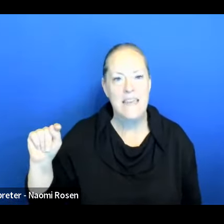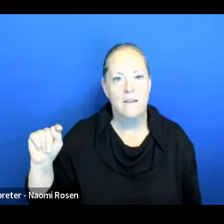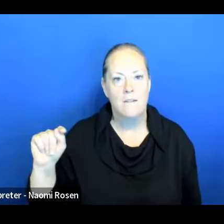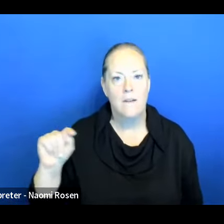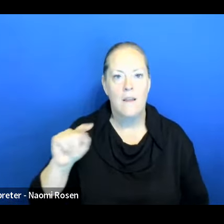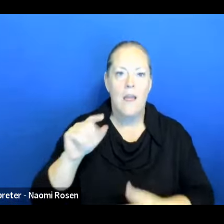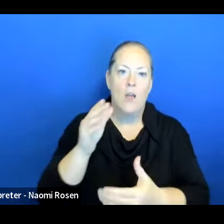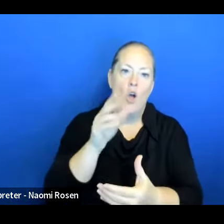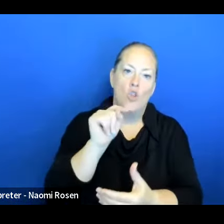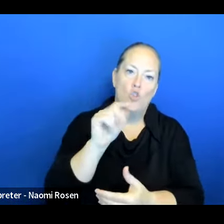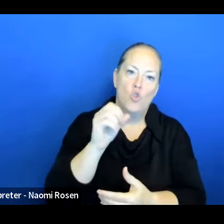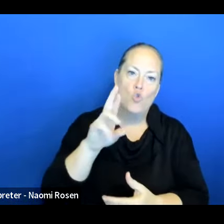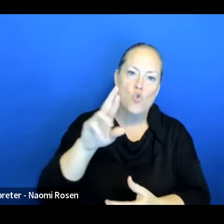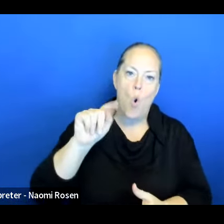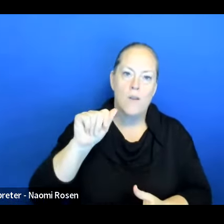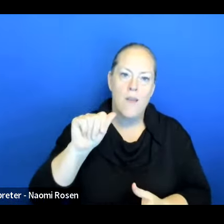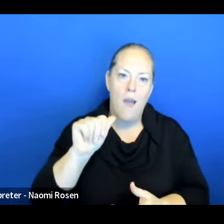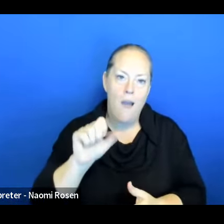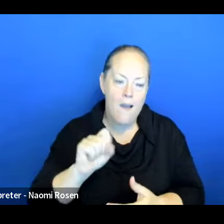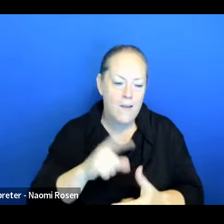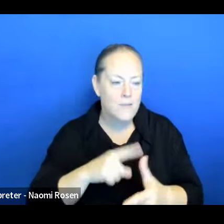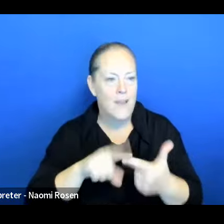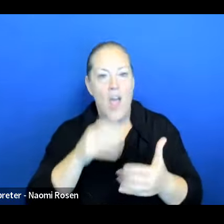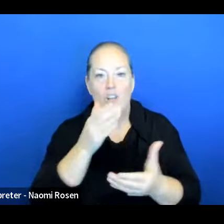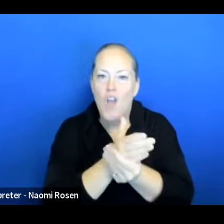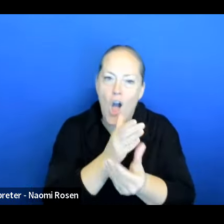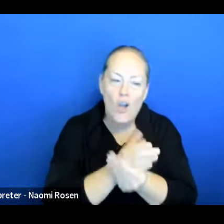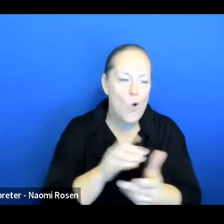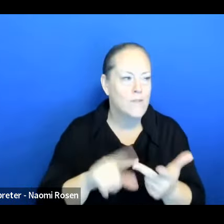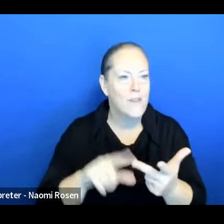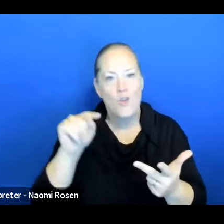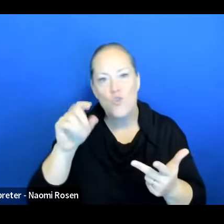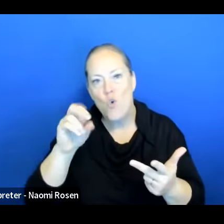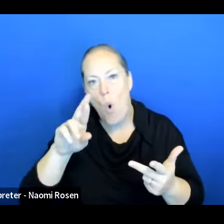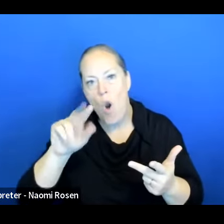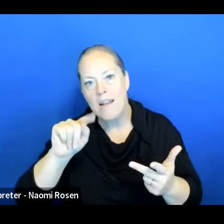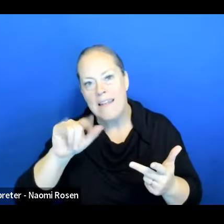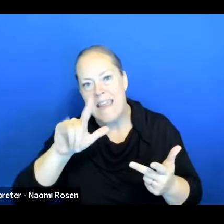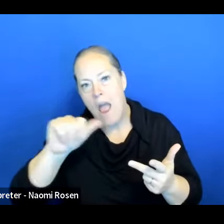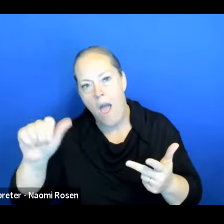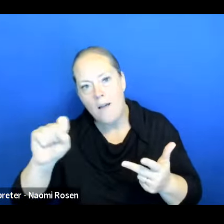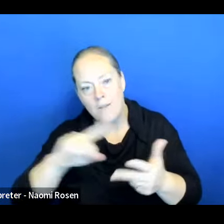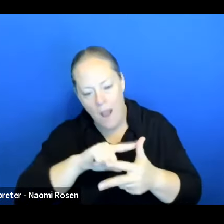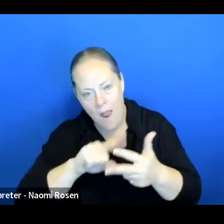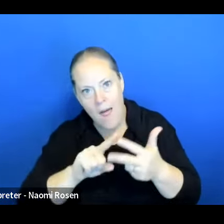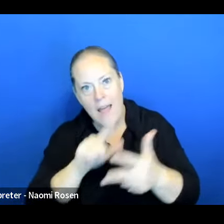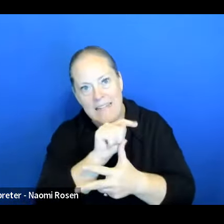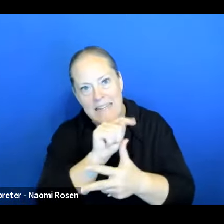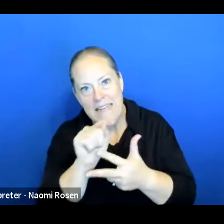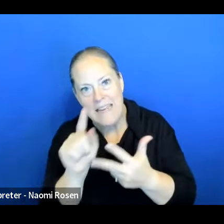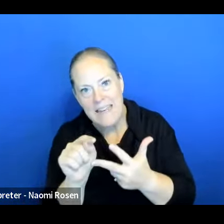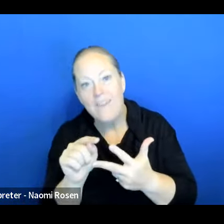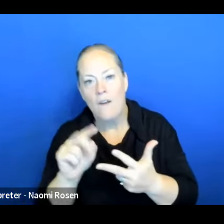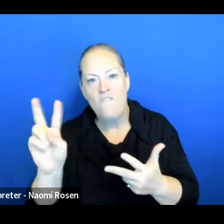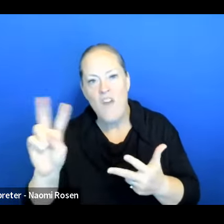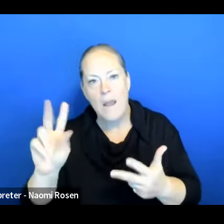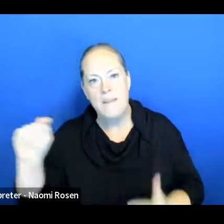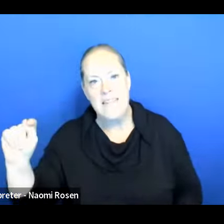so you have the tortas, tacos, everything, it's vitamin T. So, um, I believe that it's just